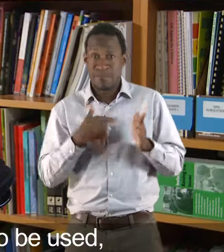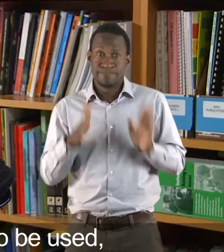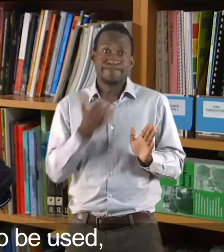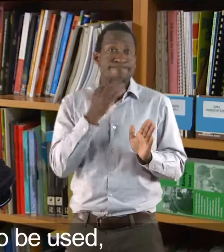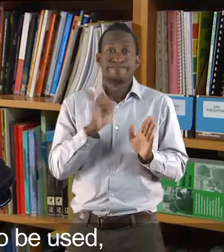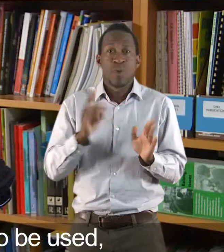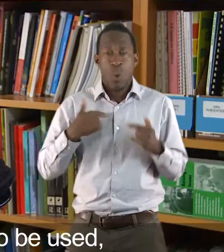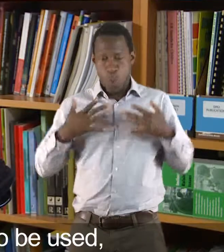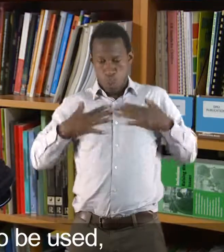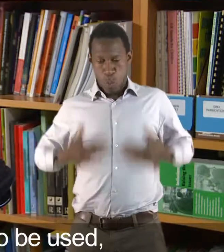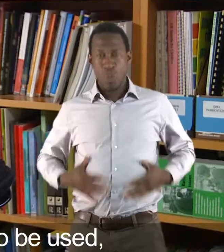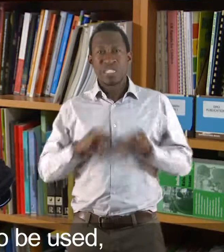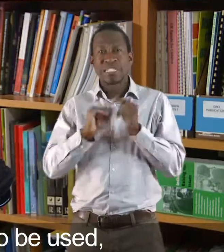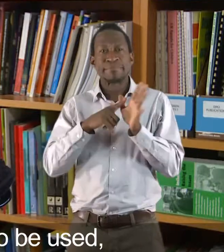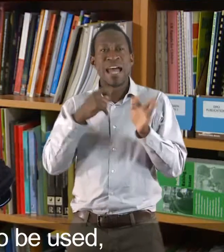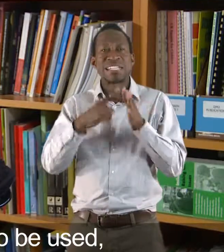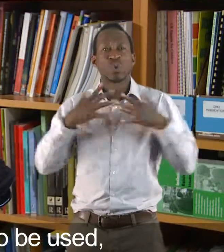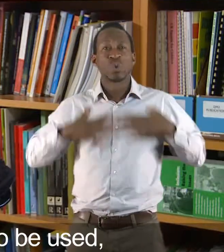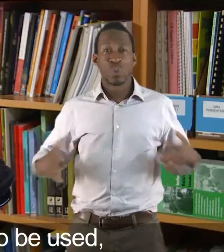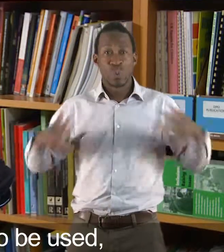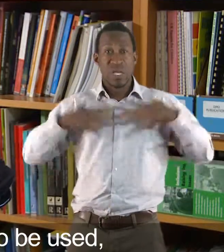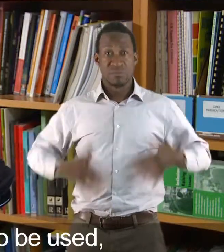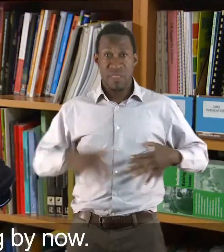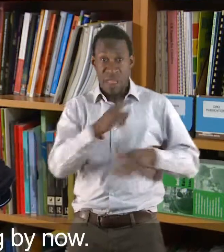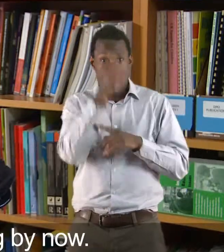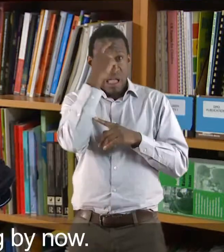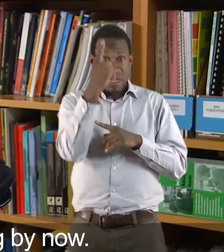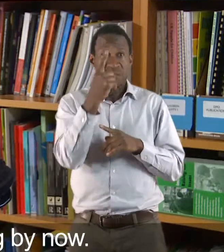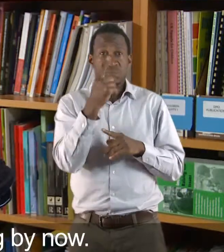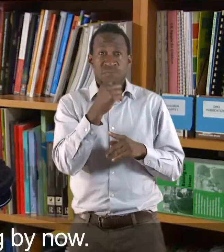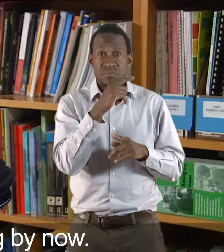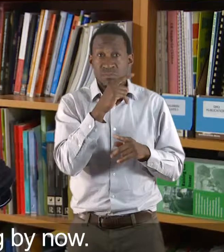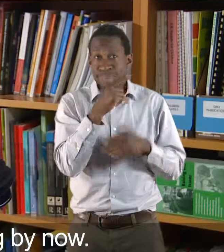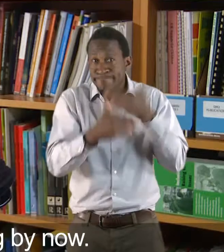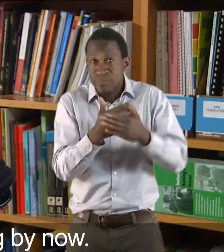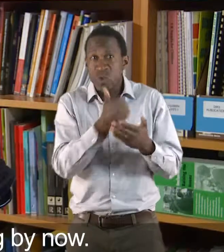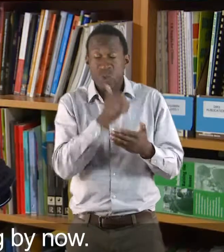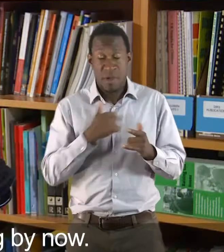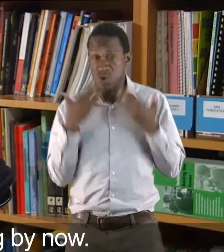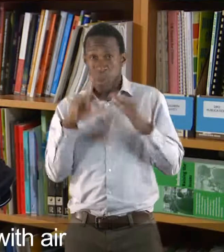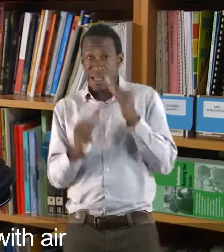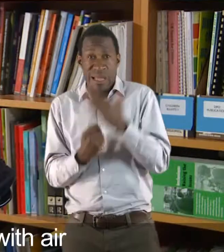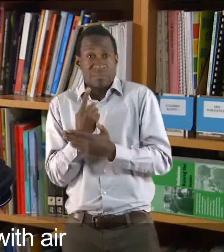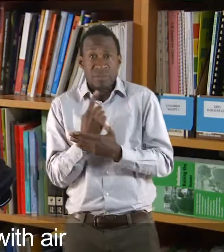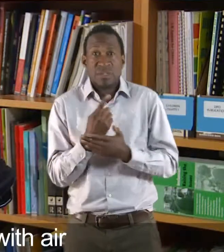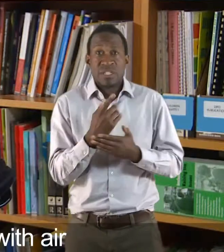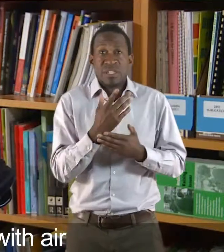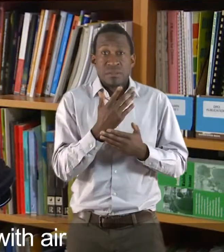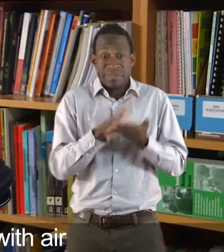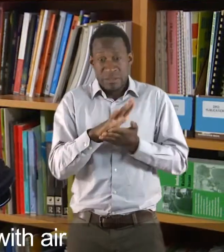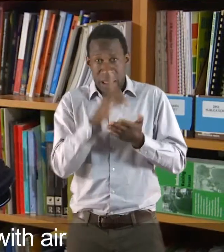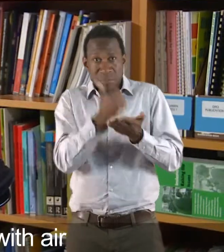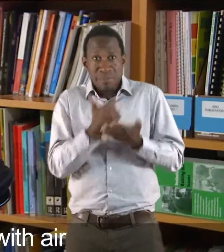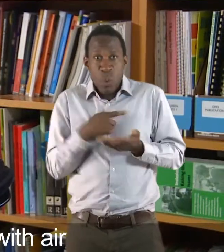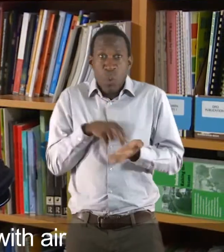It was an idea that was going to be used... was, hopefully, don't know what happened, but meant to be walking by now. So I would be pumped up with